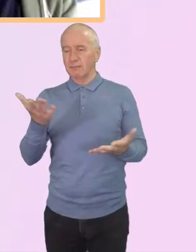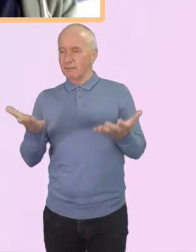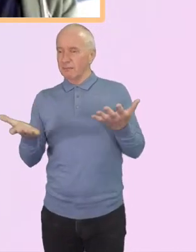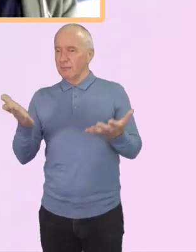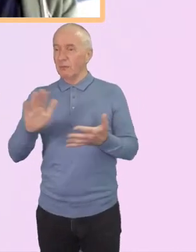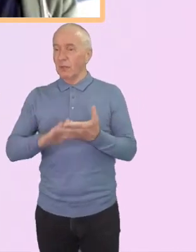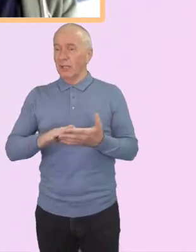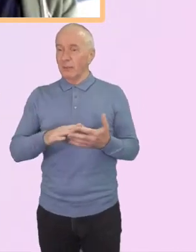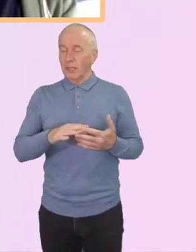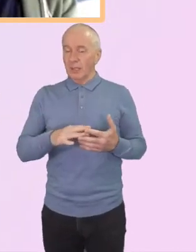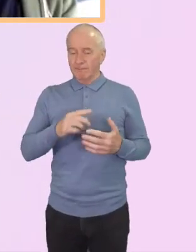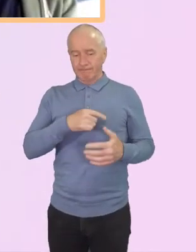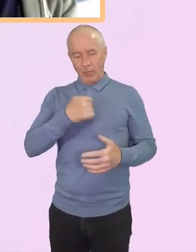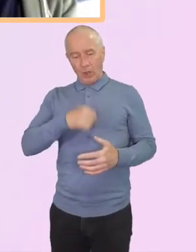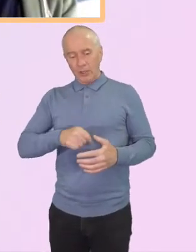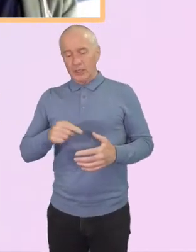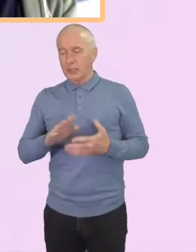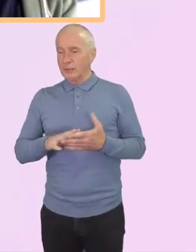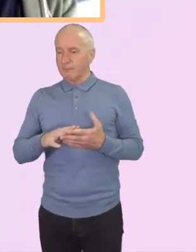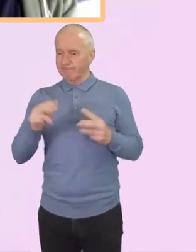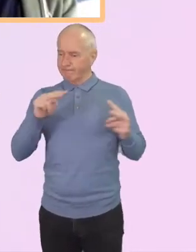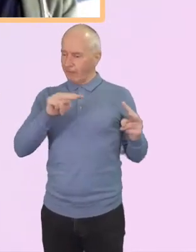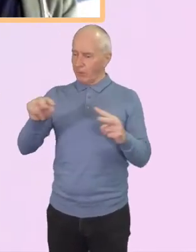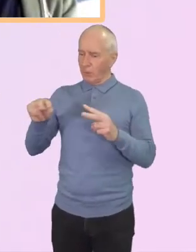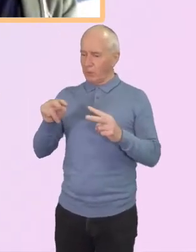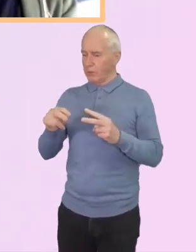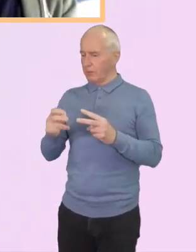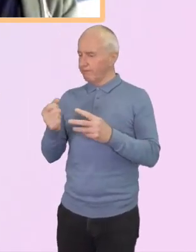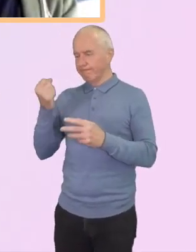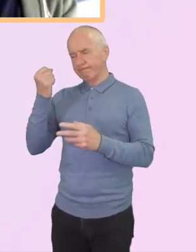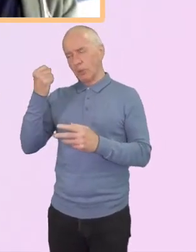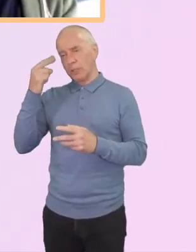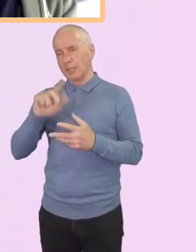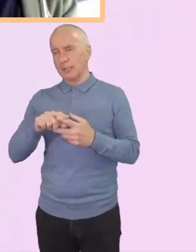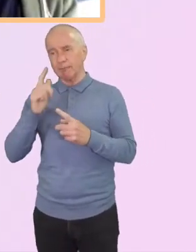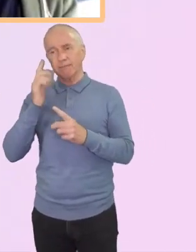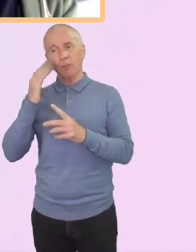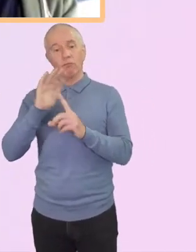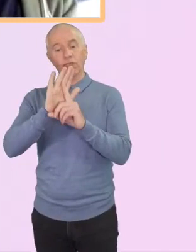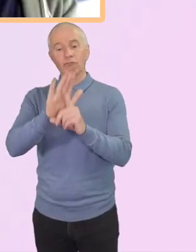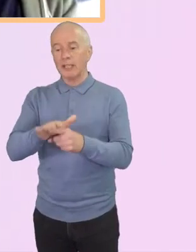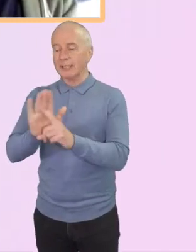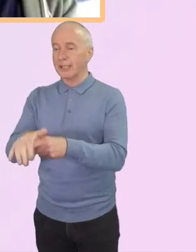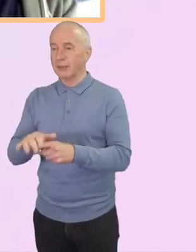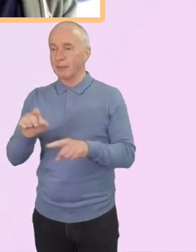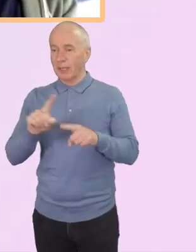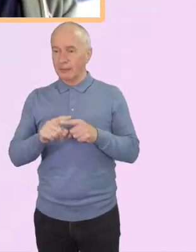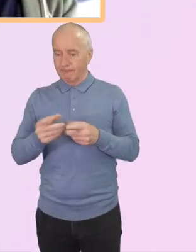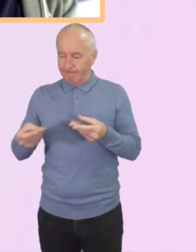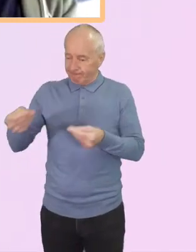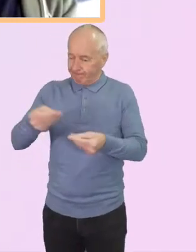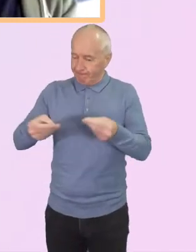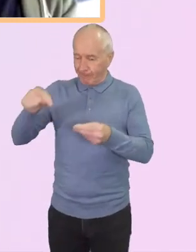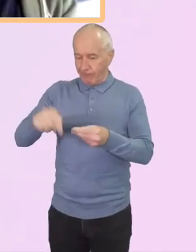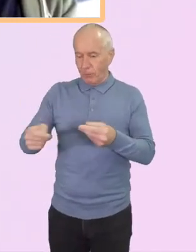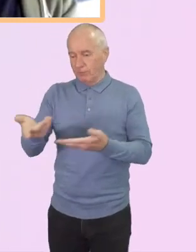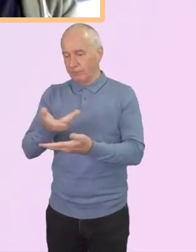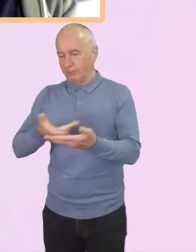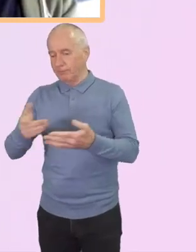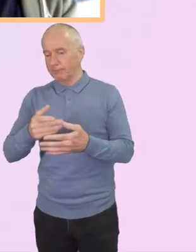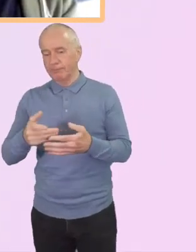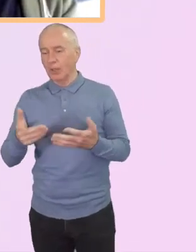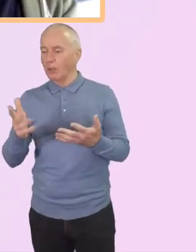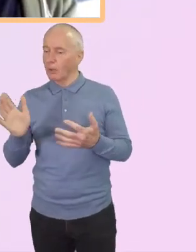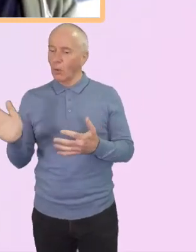honest lens from which to understand racism. And from that reason, contributors in this discussion are all white.